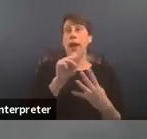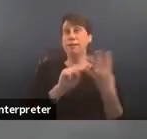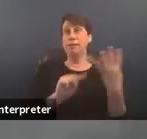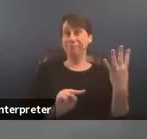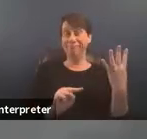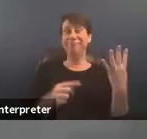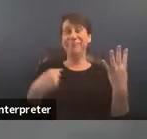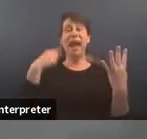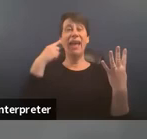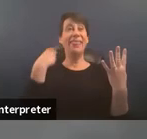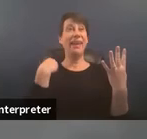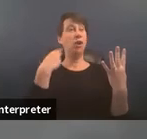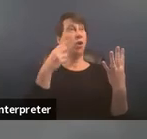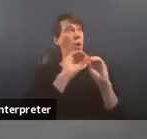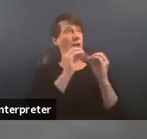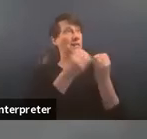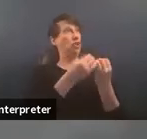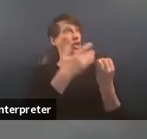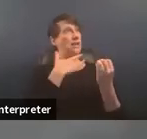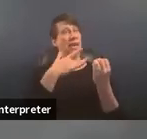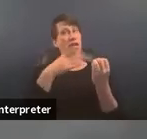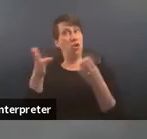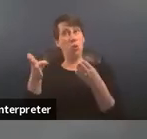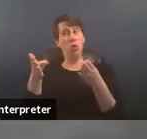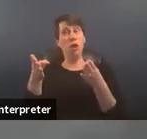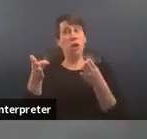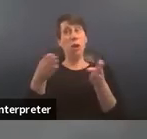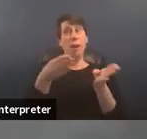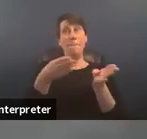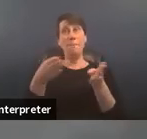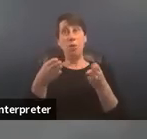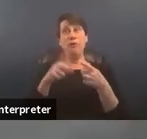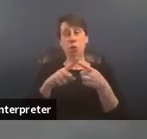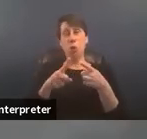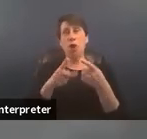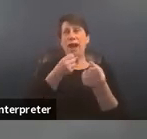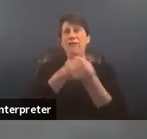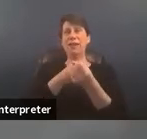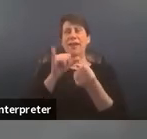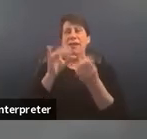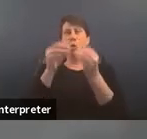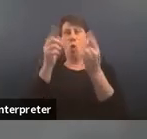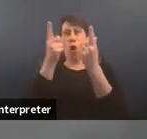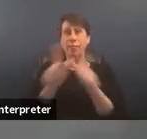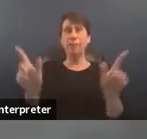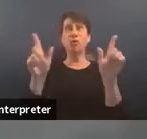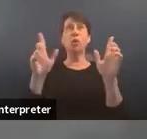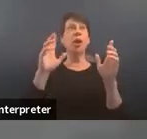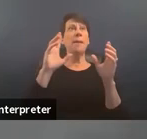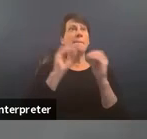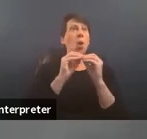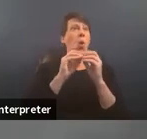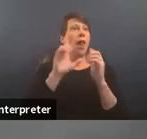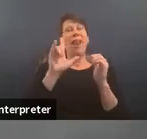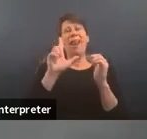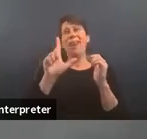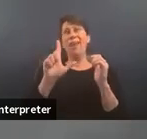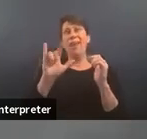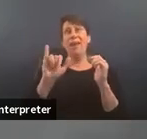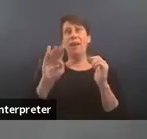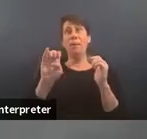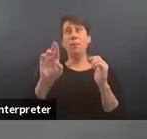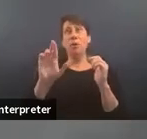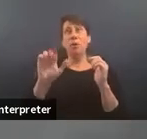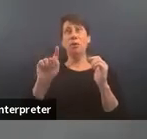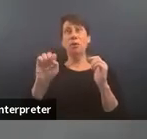our organizations move towards an advocacy that is more liberatory an advocacy that um really